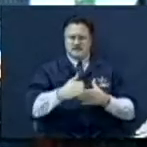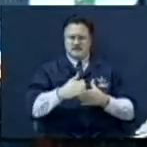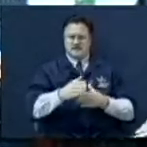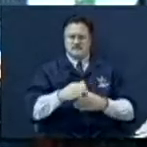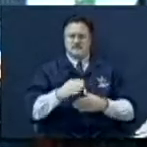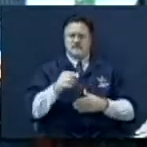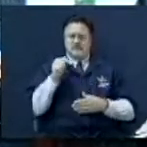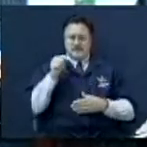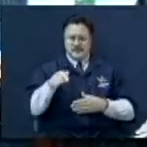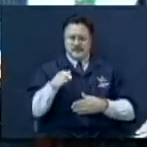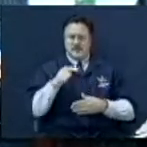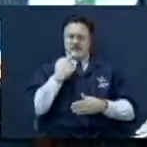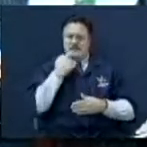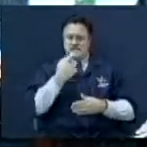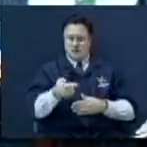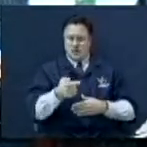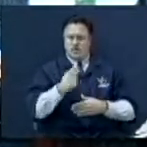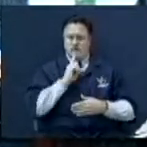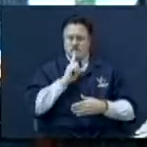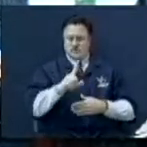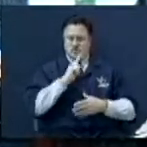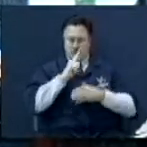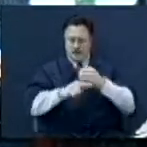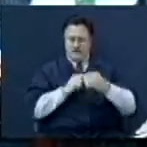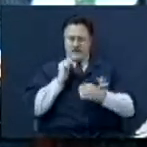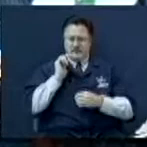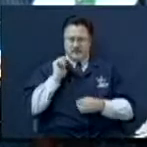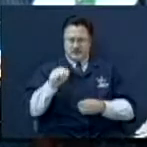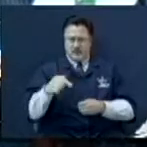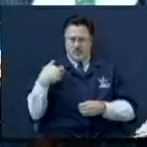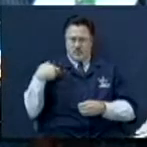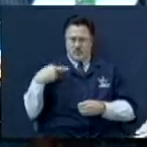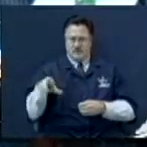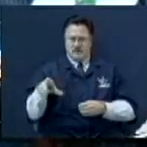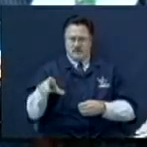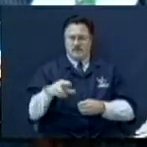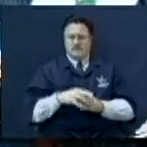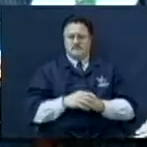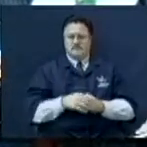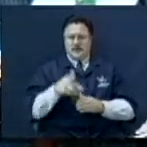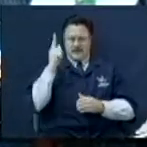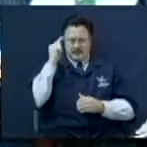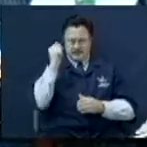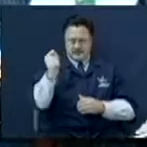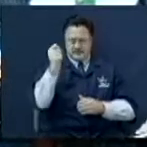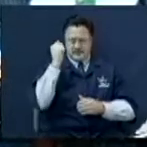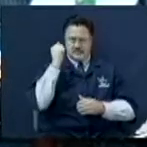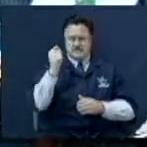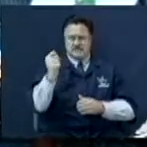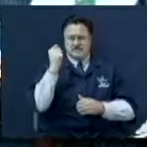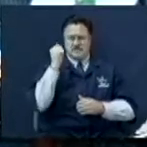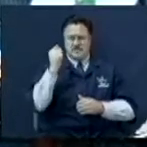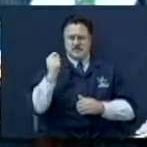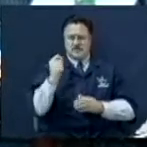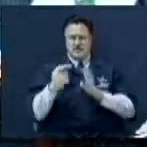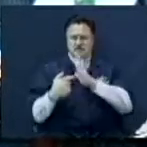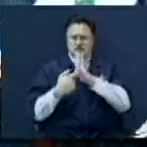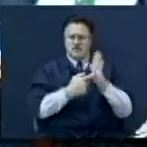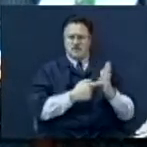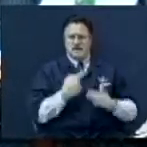about them. They were stiff-necked religionists. And the testimony that his face glowed.